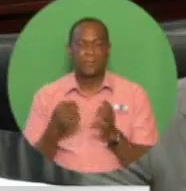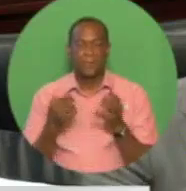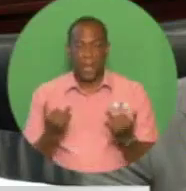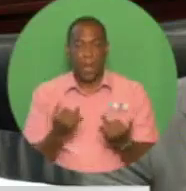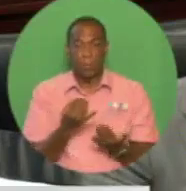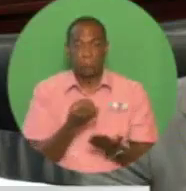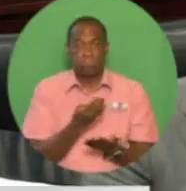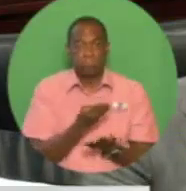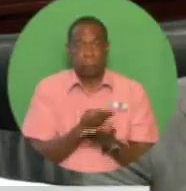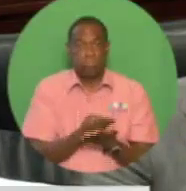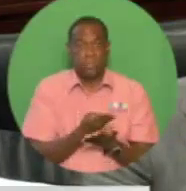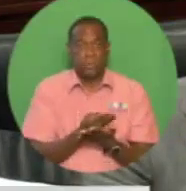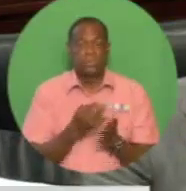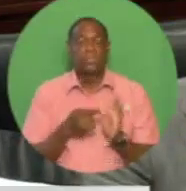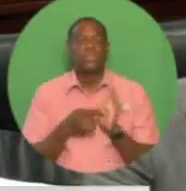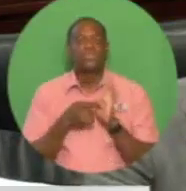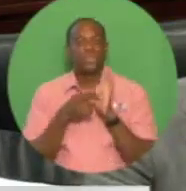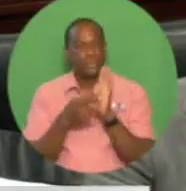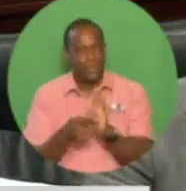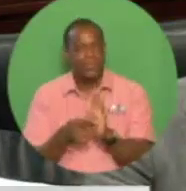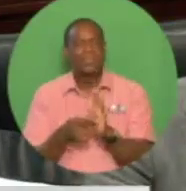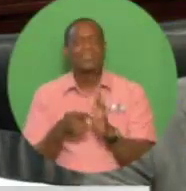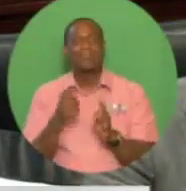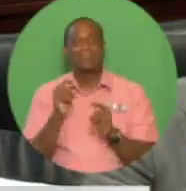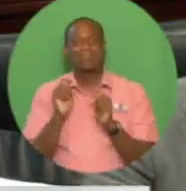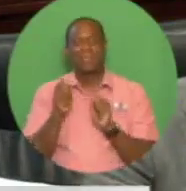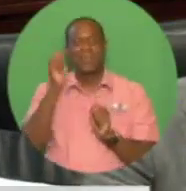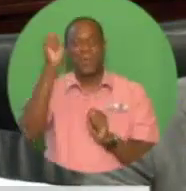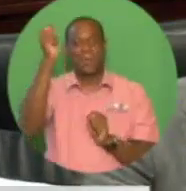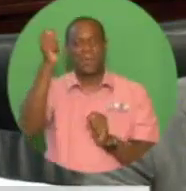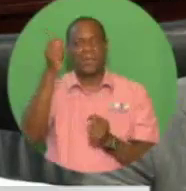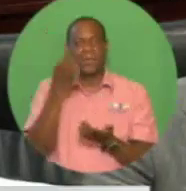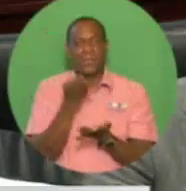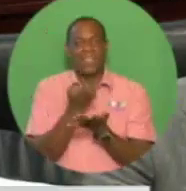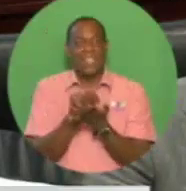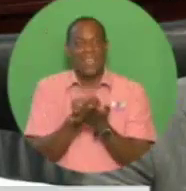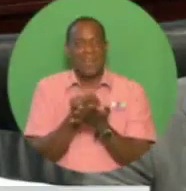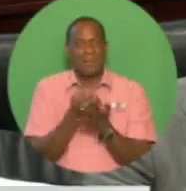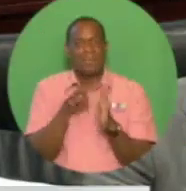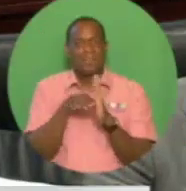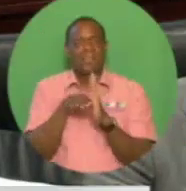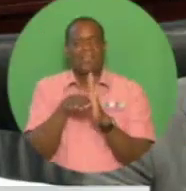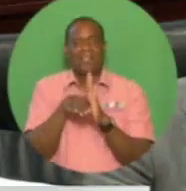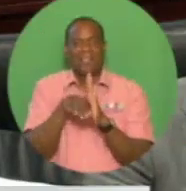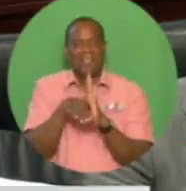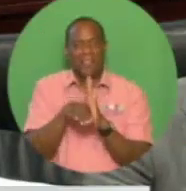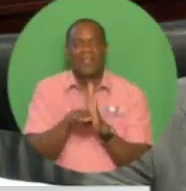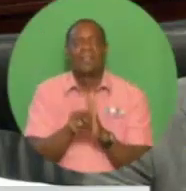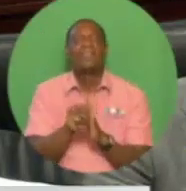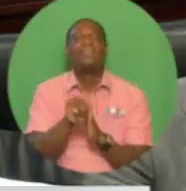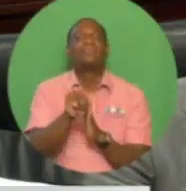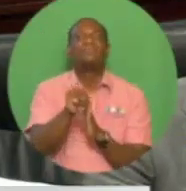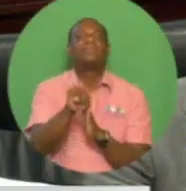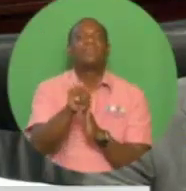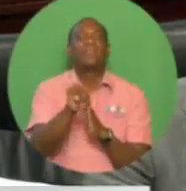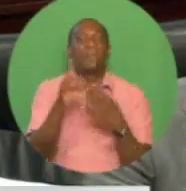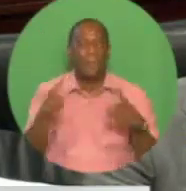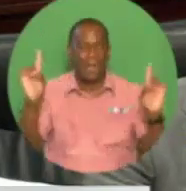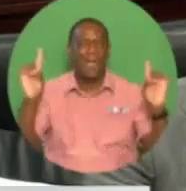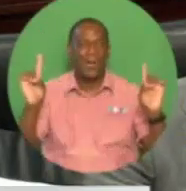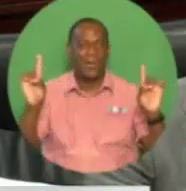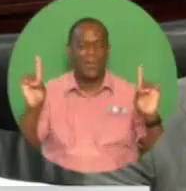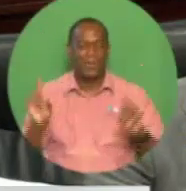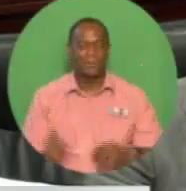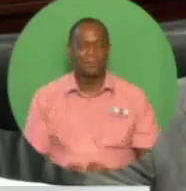genuine economic turnaround. I wish to take this opportunity now to commend the business and labor